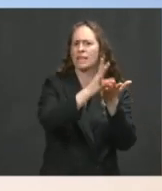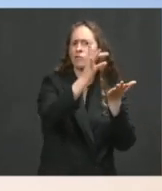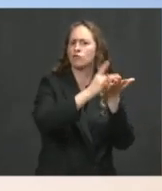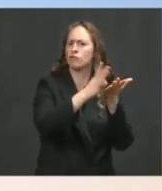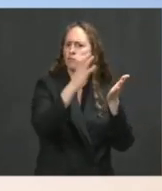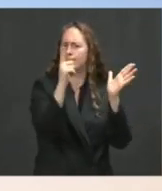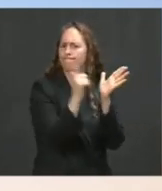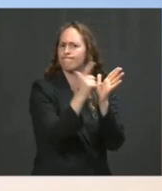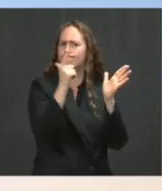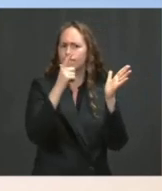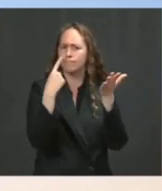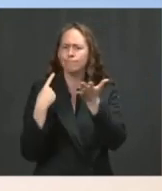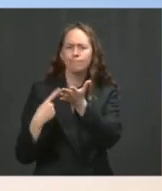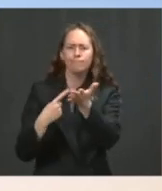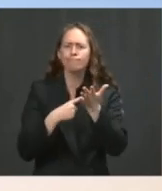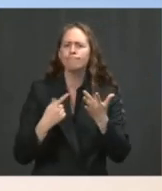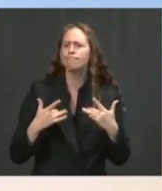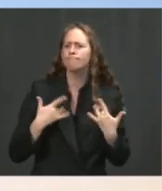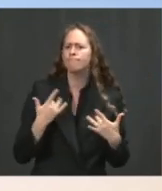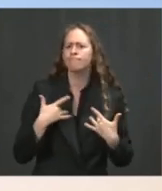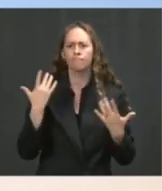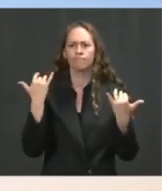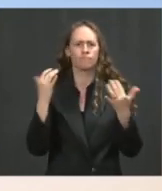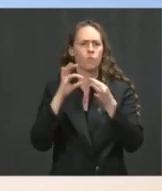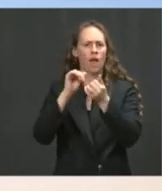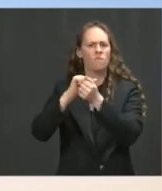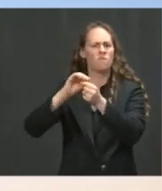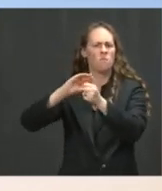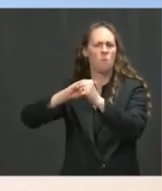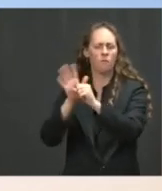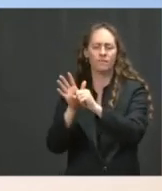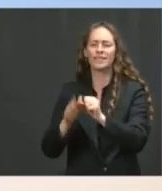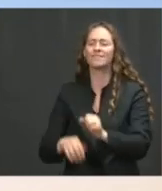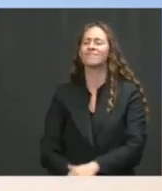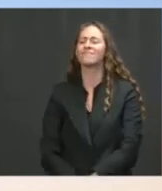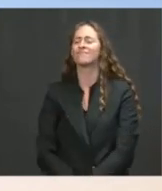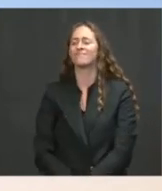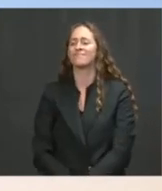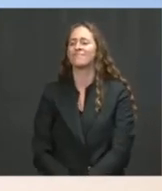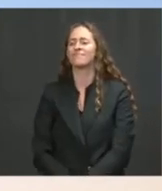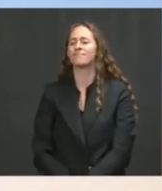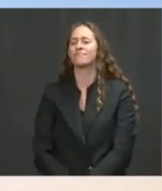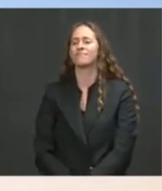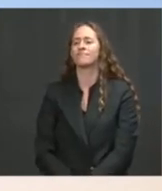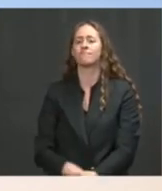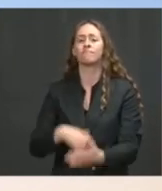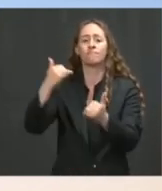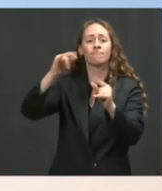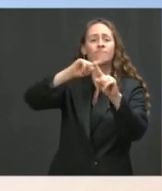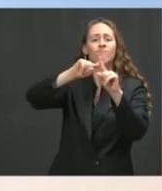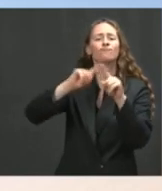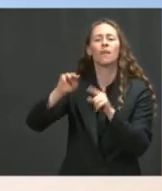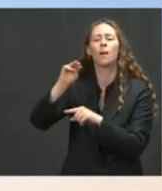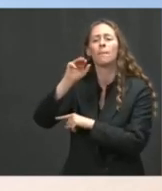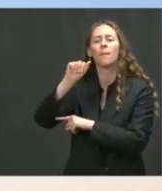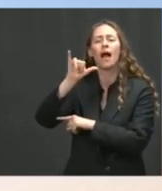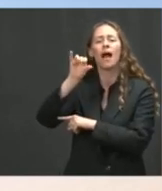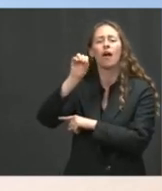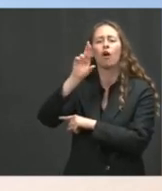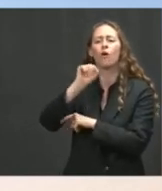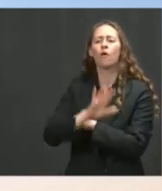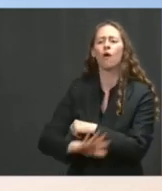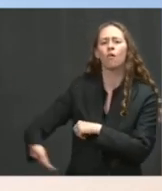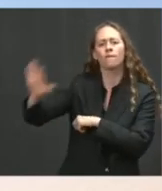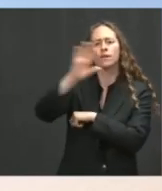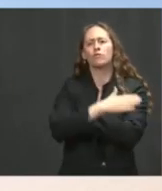pandemic, and Associate Attorney General Vanita Gupta reiterated ways that mayors across the country can work closely with state and local courts to set up